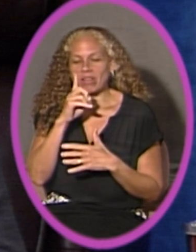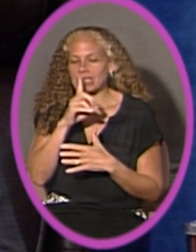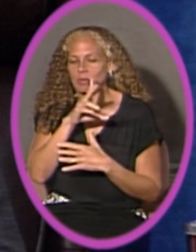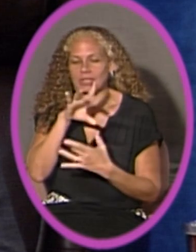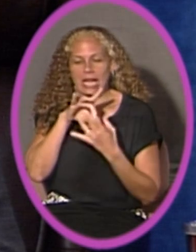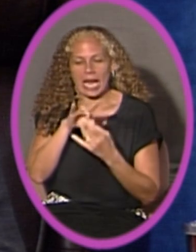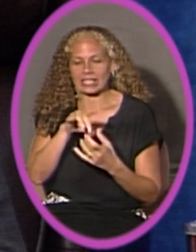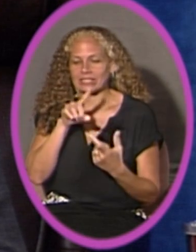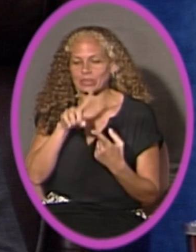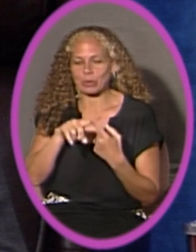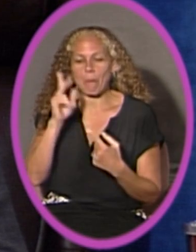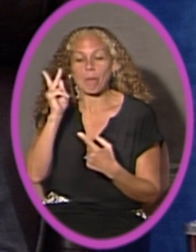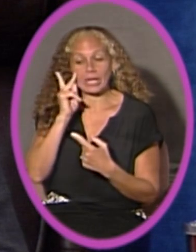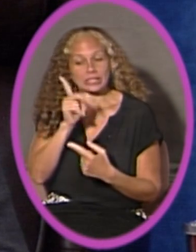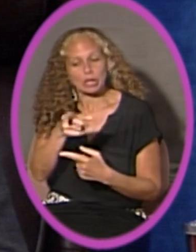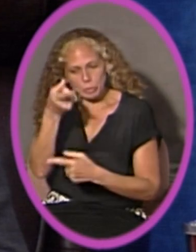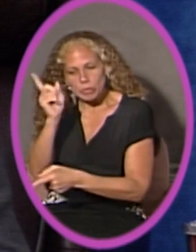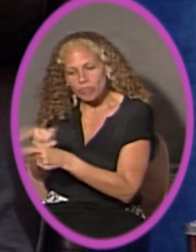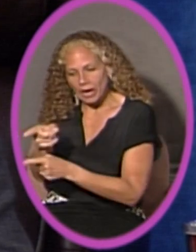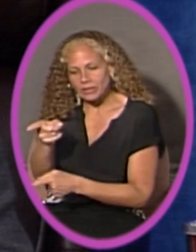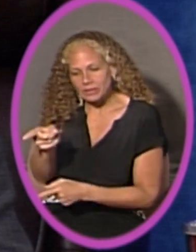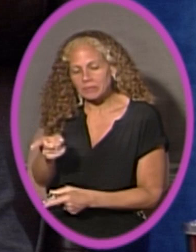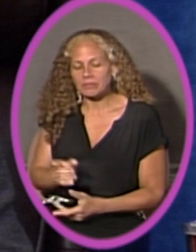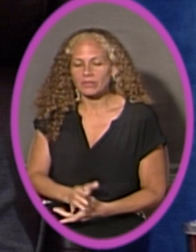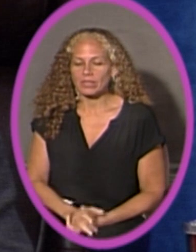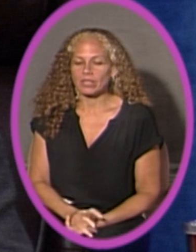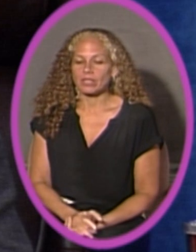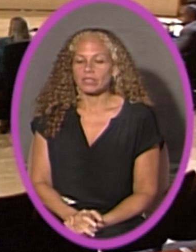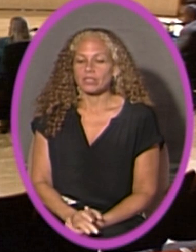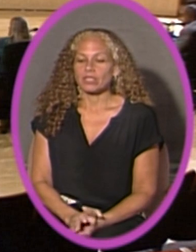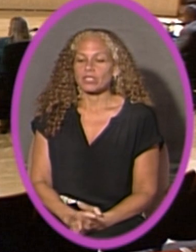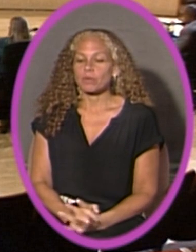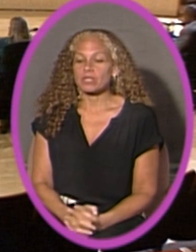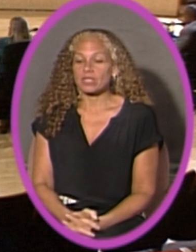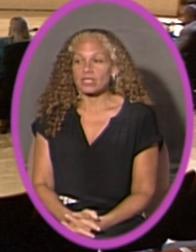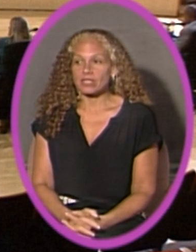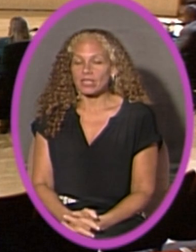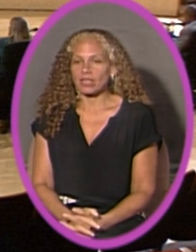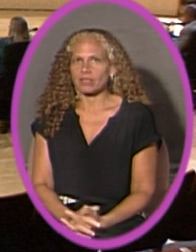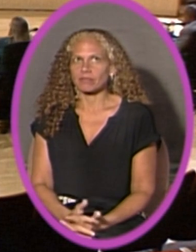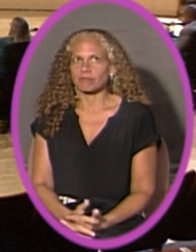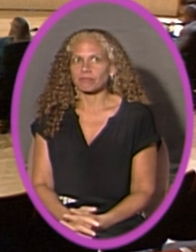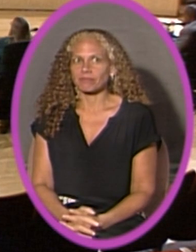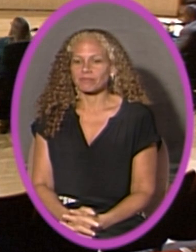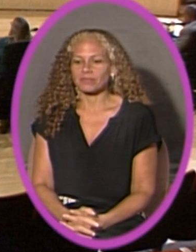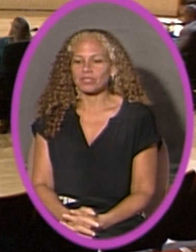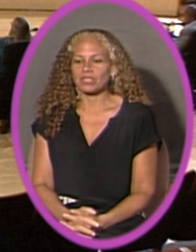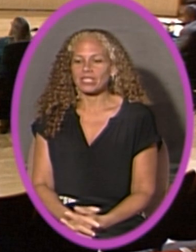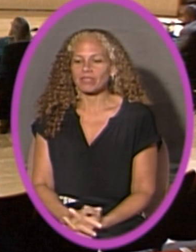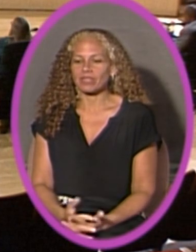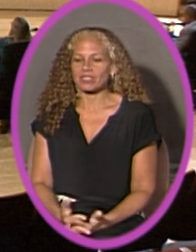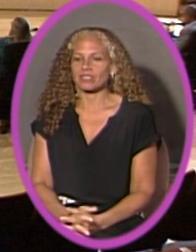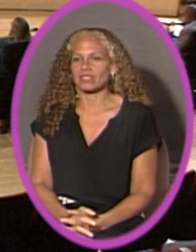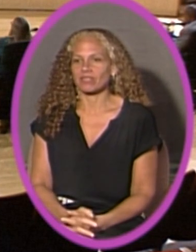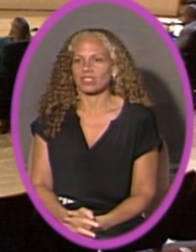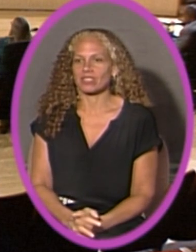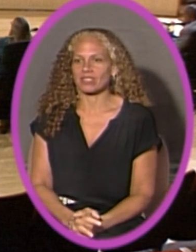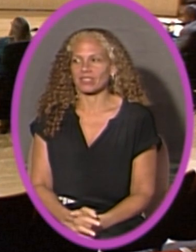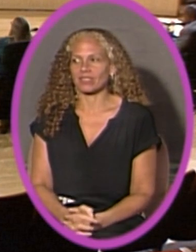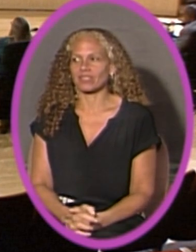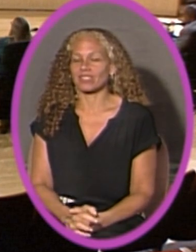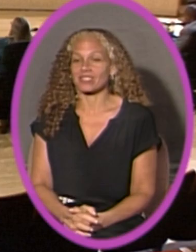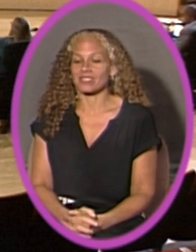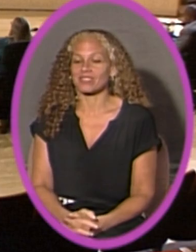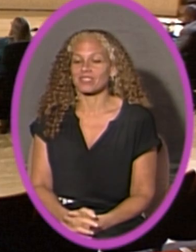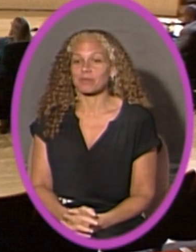anything with politics, and you're absolutely right. Thank you. Madam Chair, may I say something? Yes, Dr. Bandos, may I go? Yes. Thank